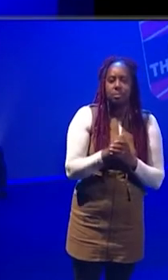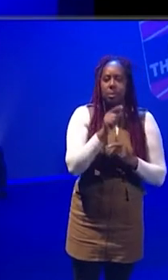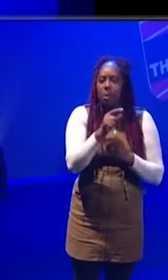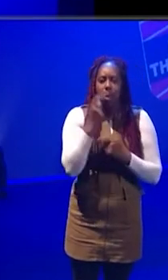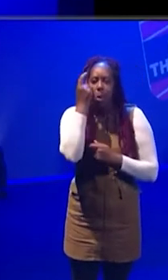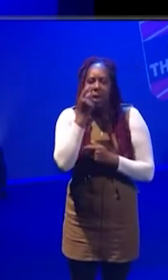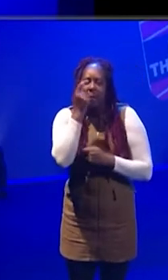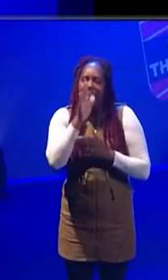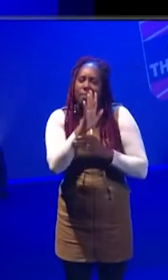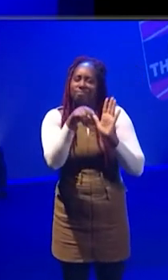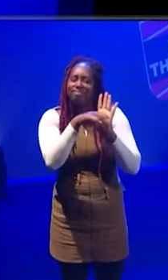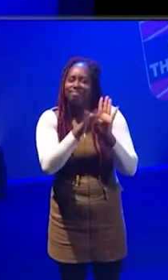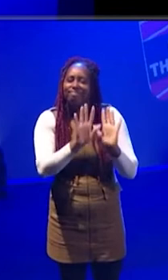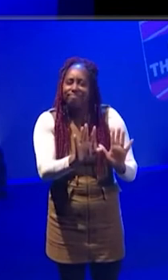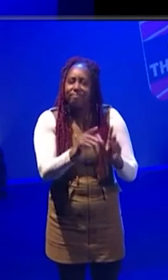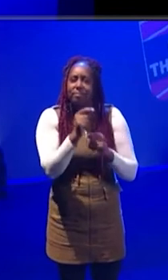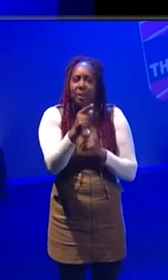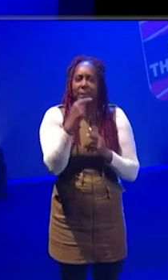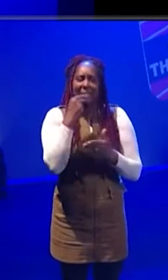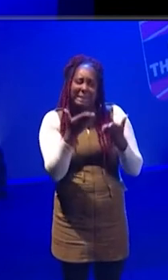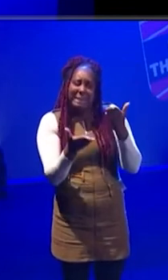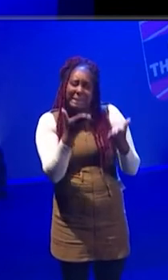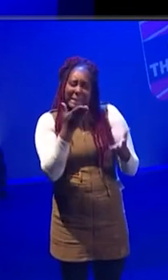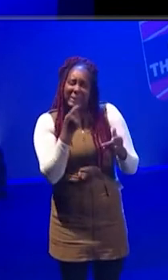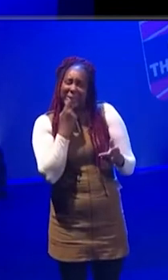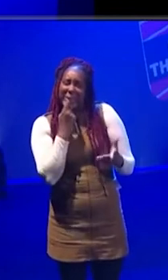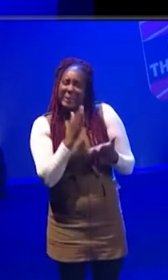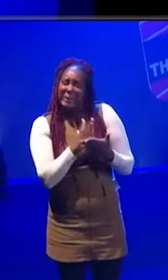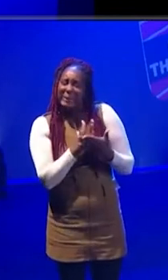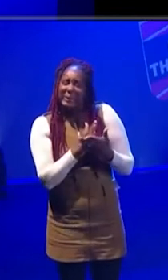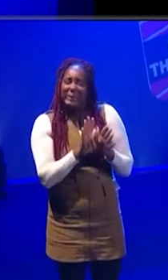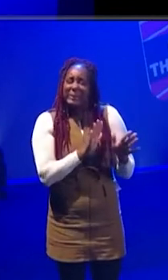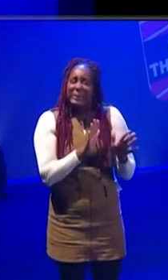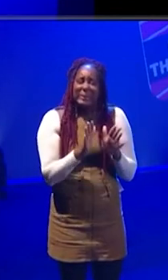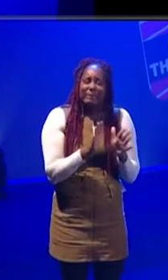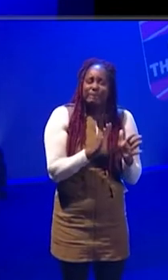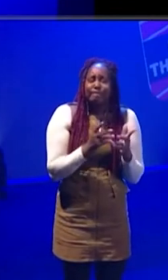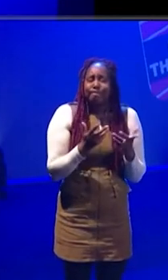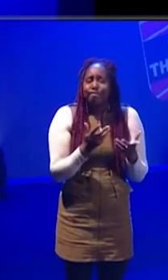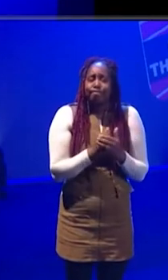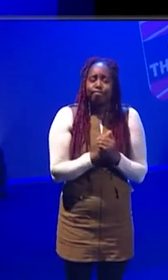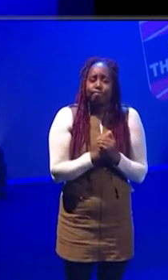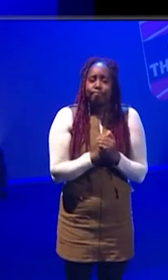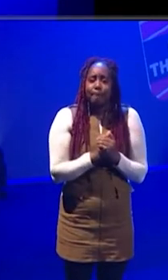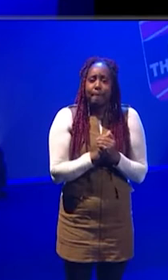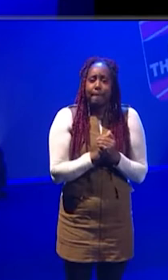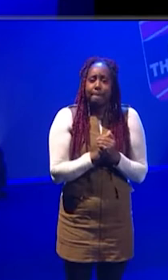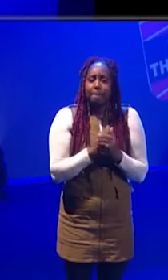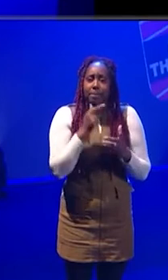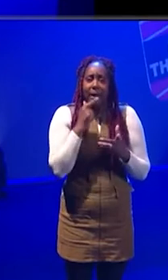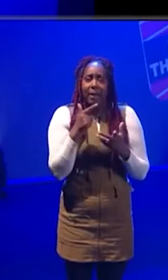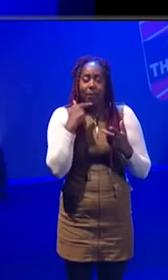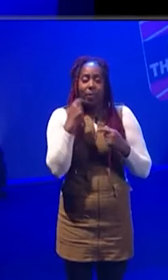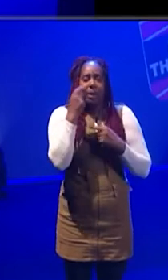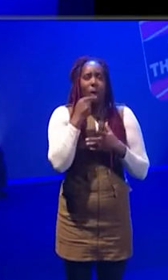about that too much. Because, actually, it can kind of paralyse you. And be like, especially if you get to, you know, like, milestone